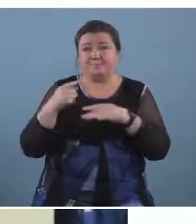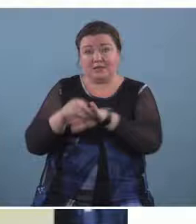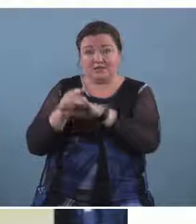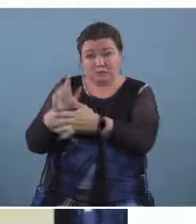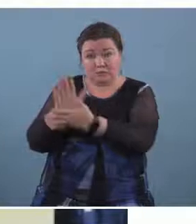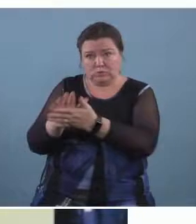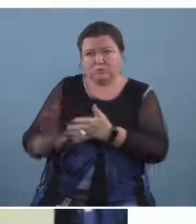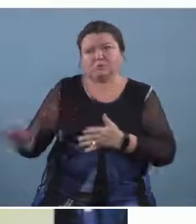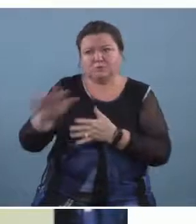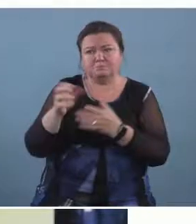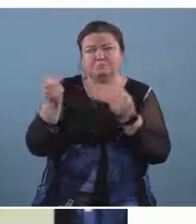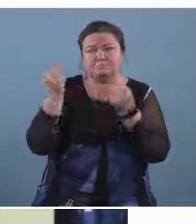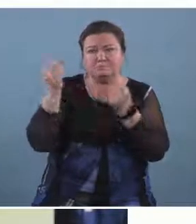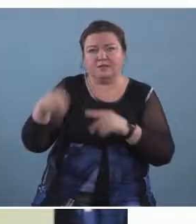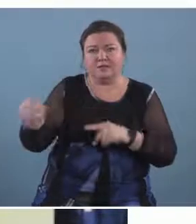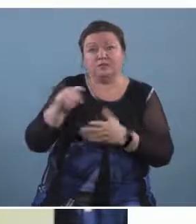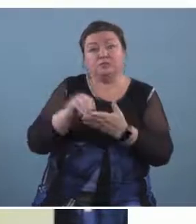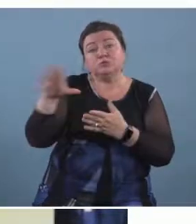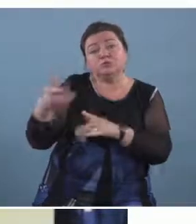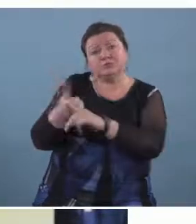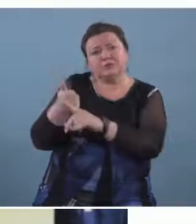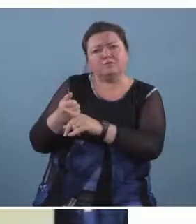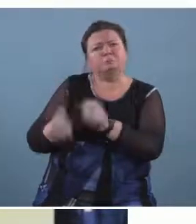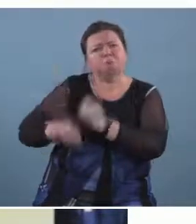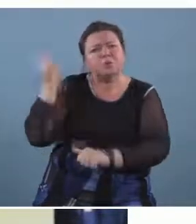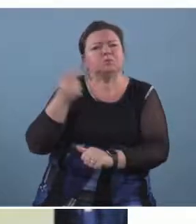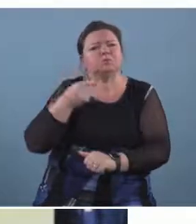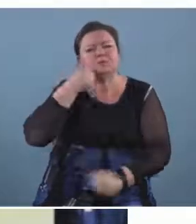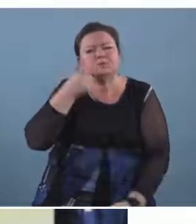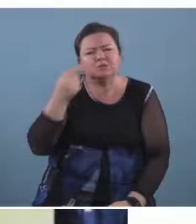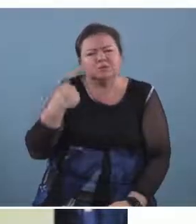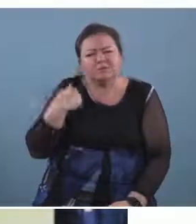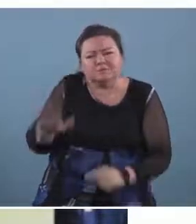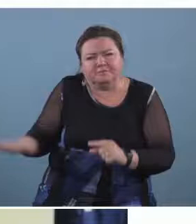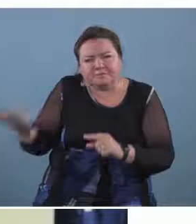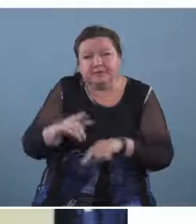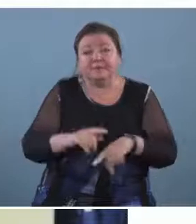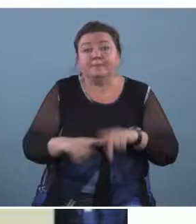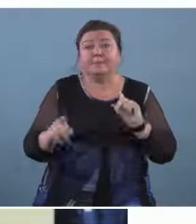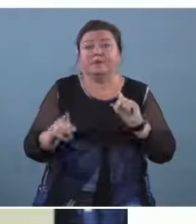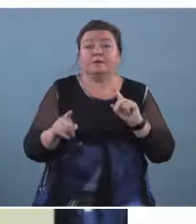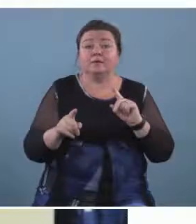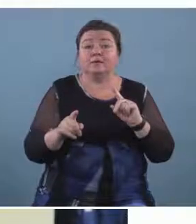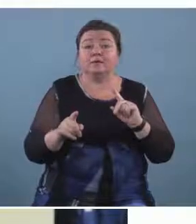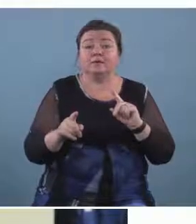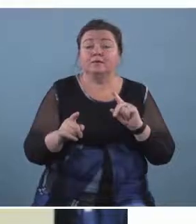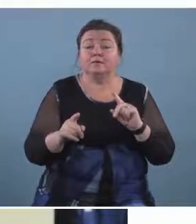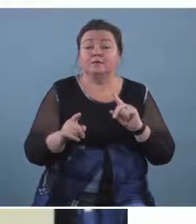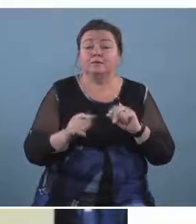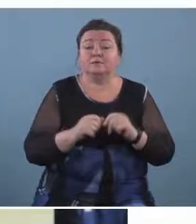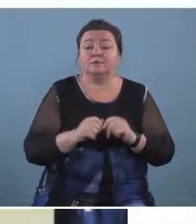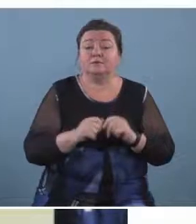majority of students are hearing and so having music there is um